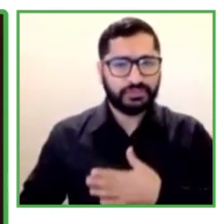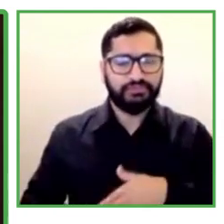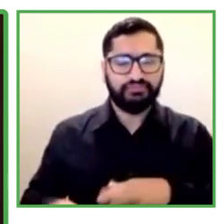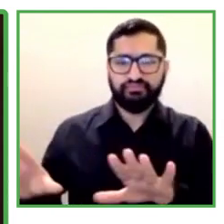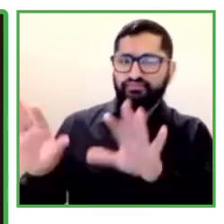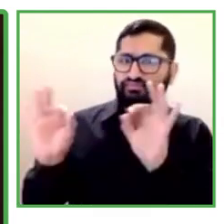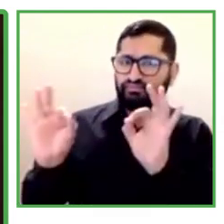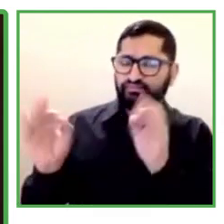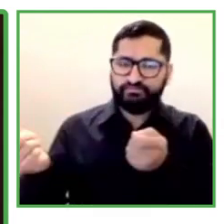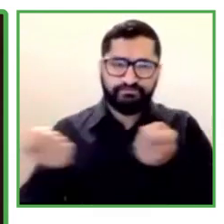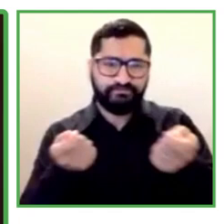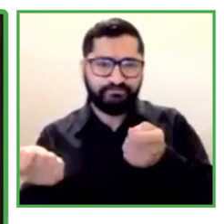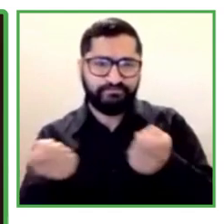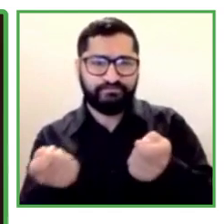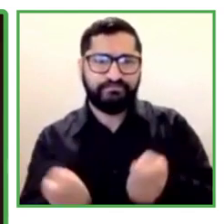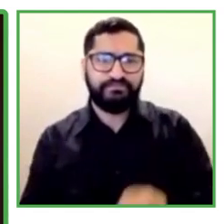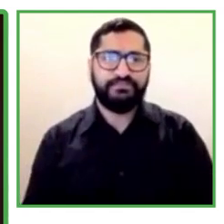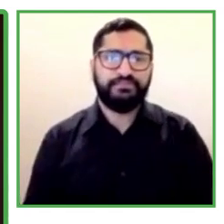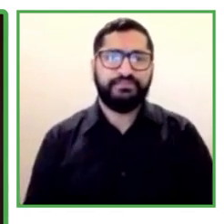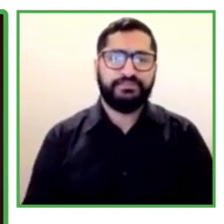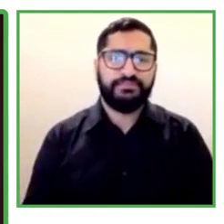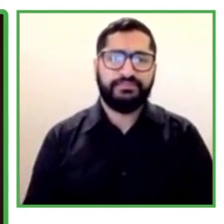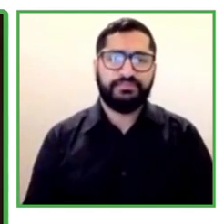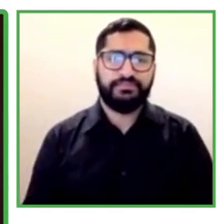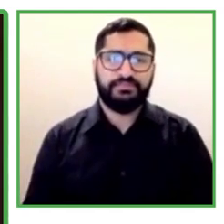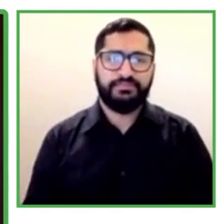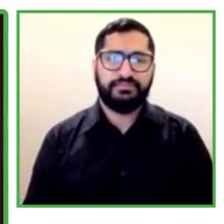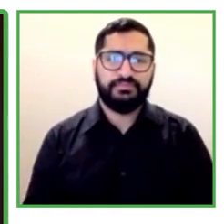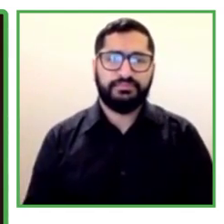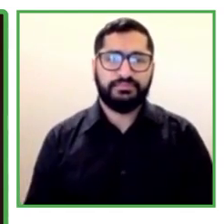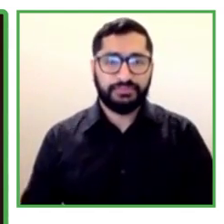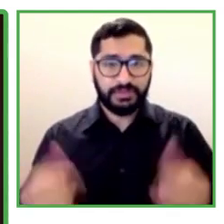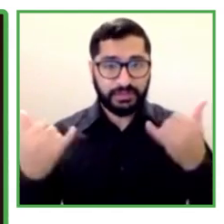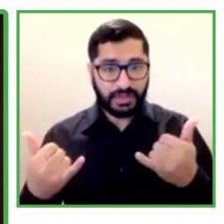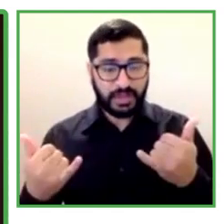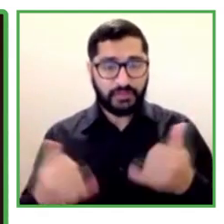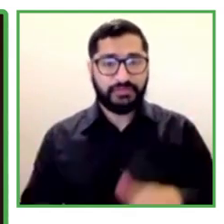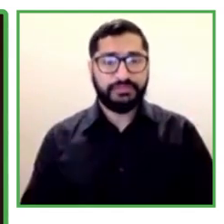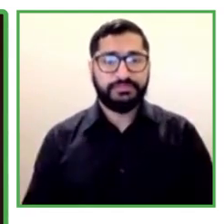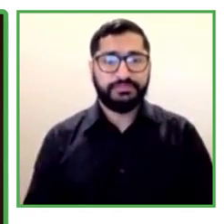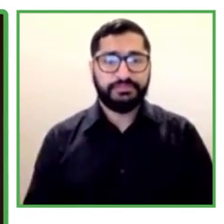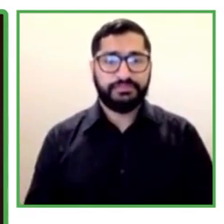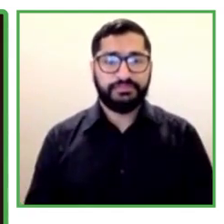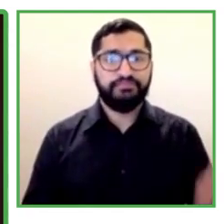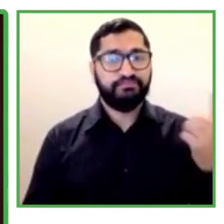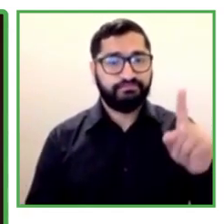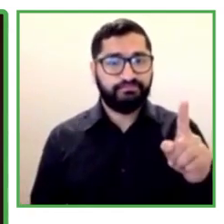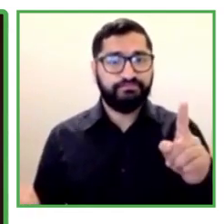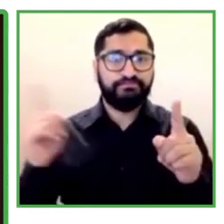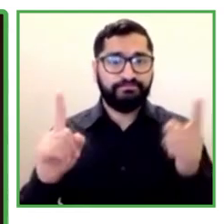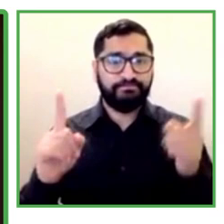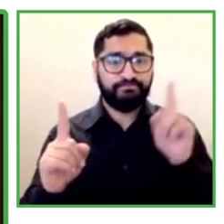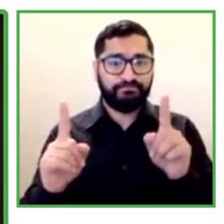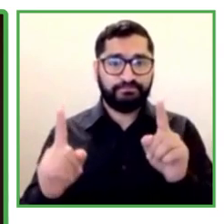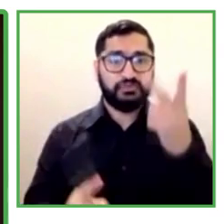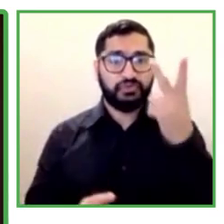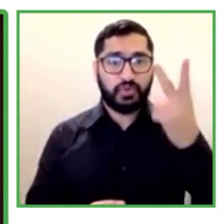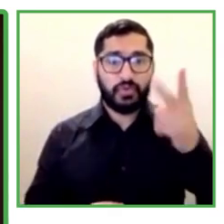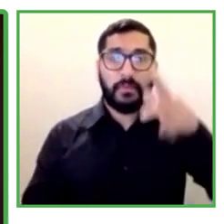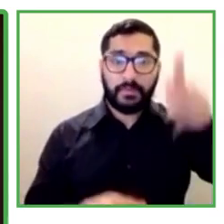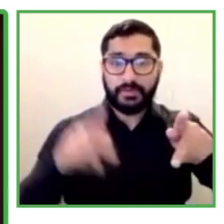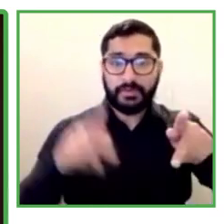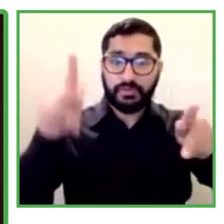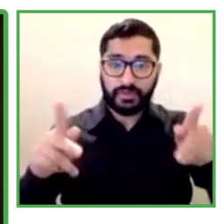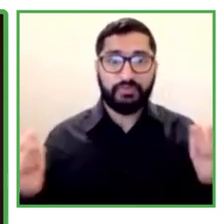panelists with me. Thank very inspiring examples.